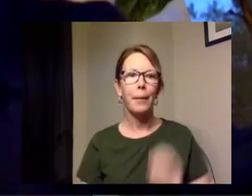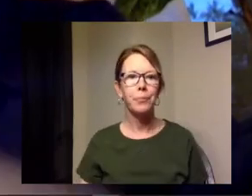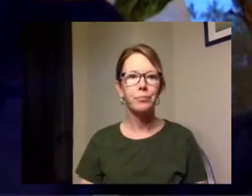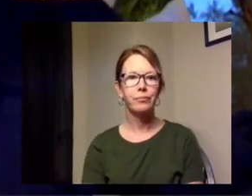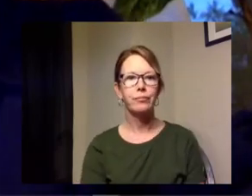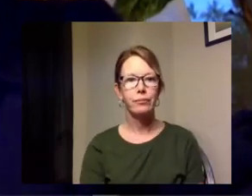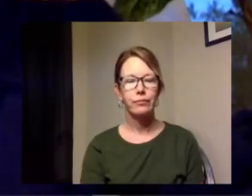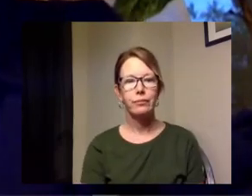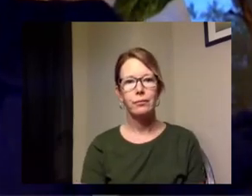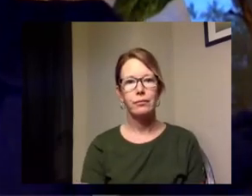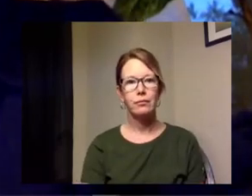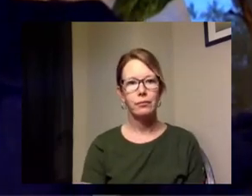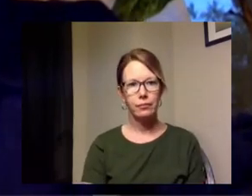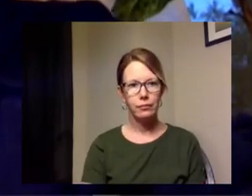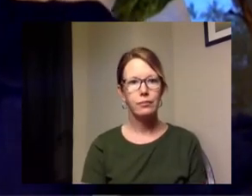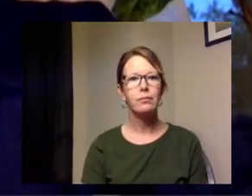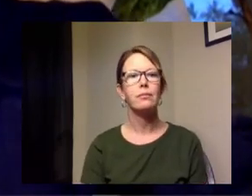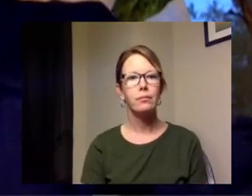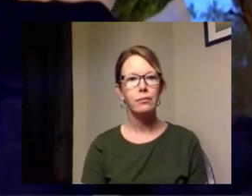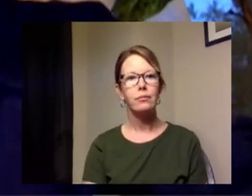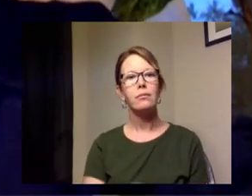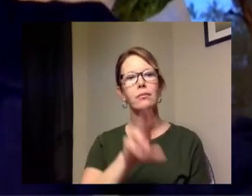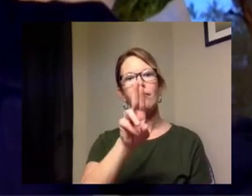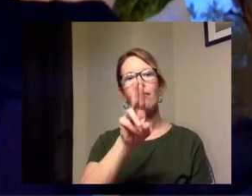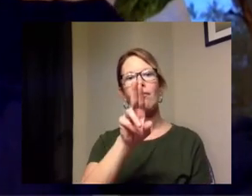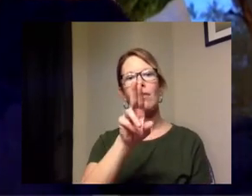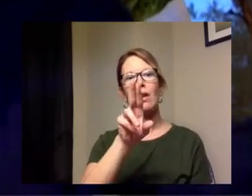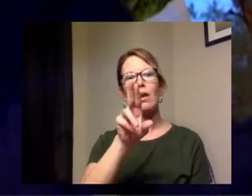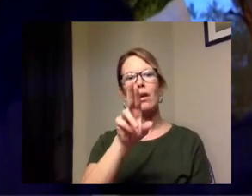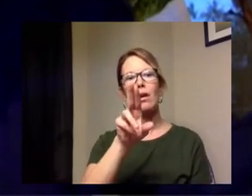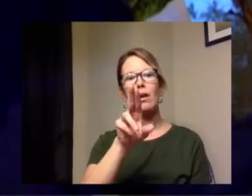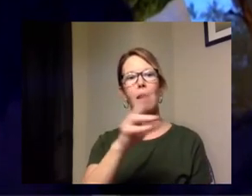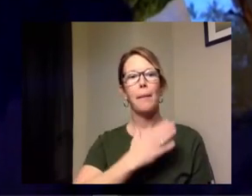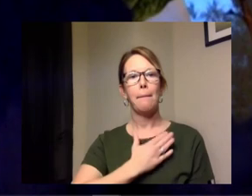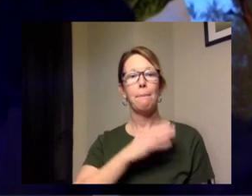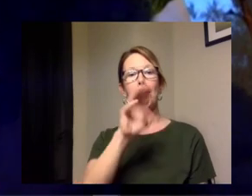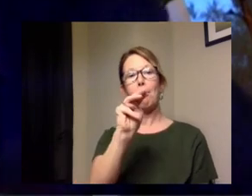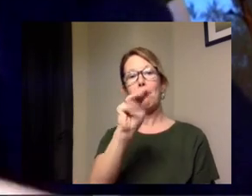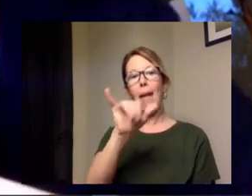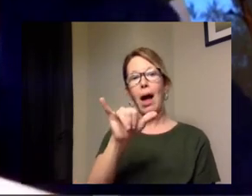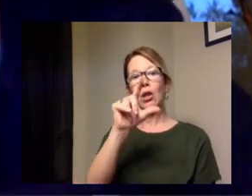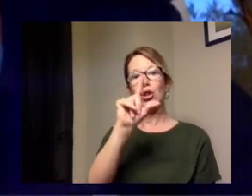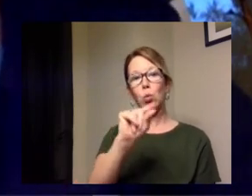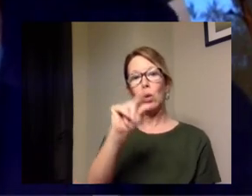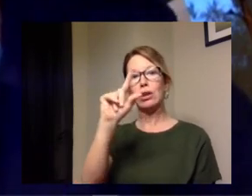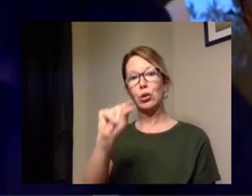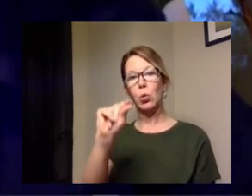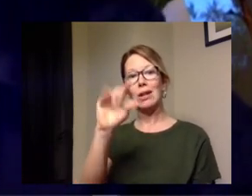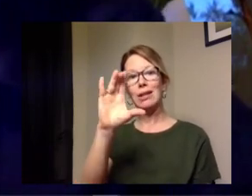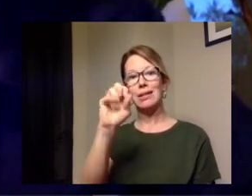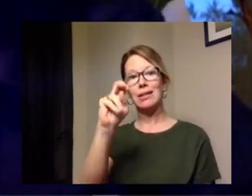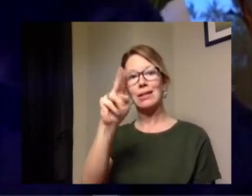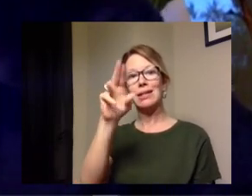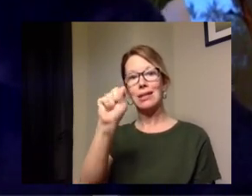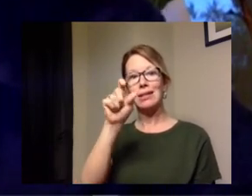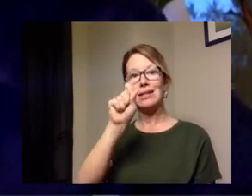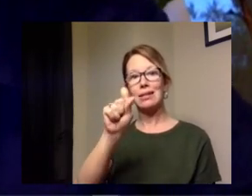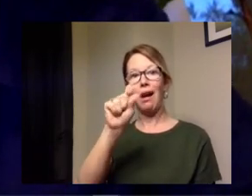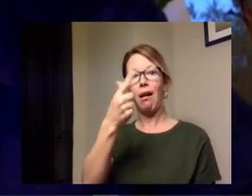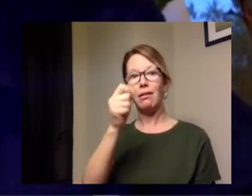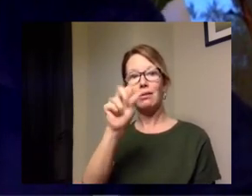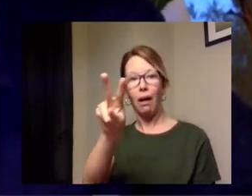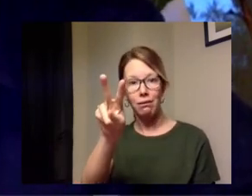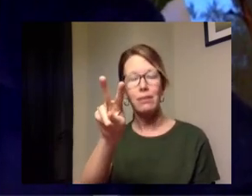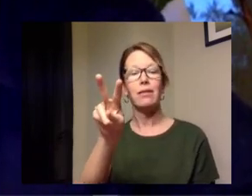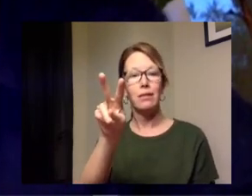online to united states 20 my 2020 census.gov my 2020